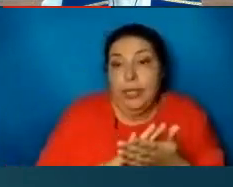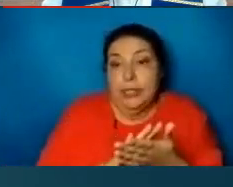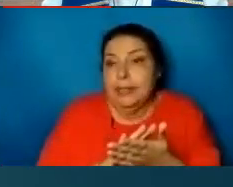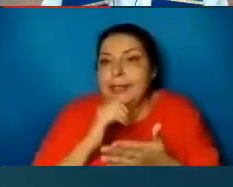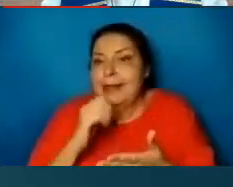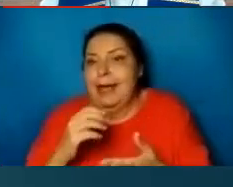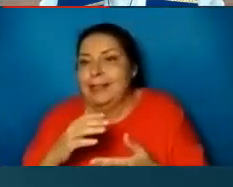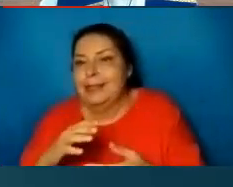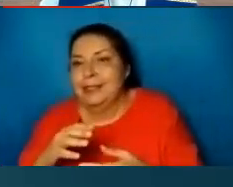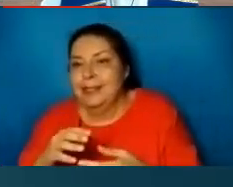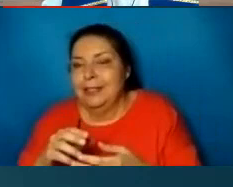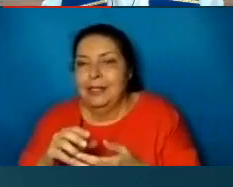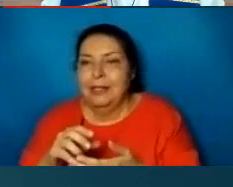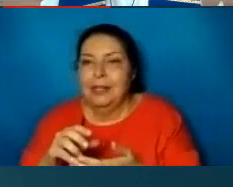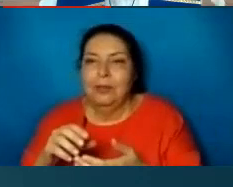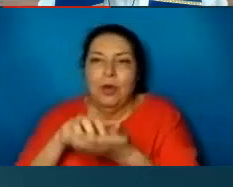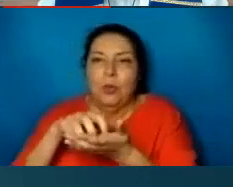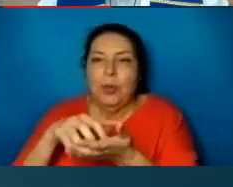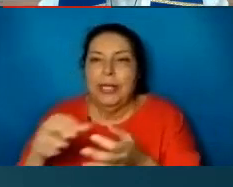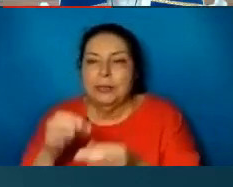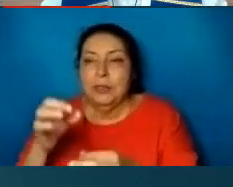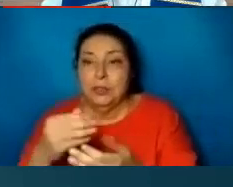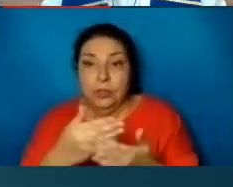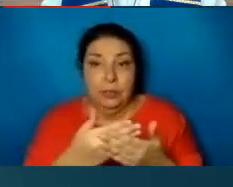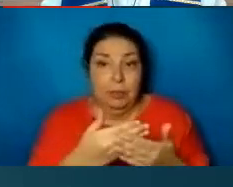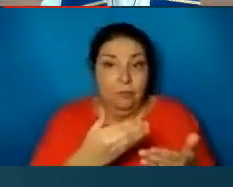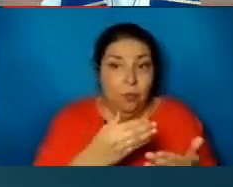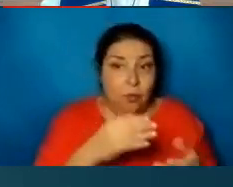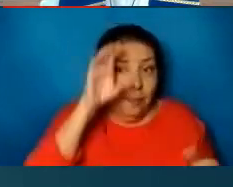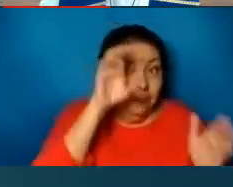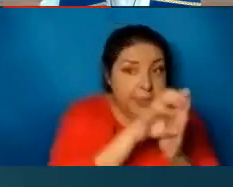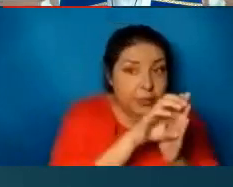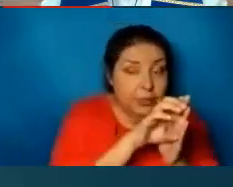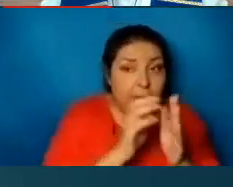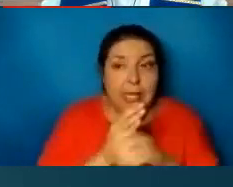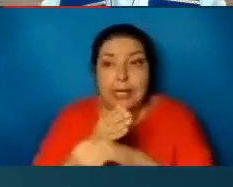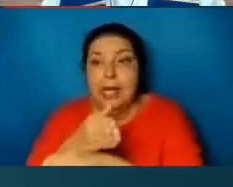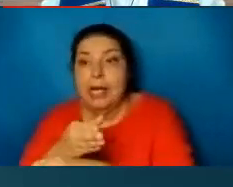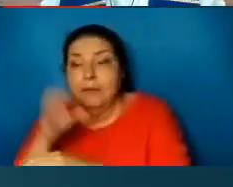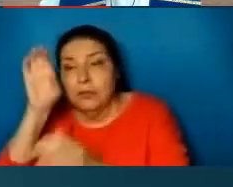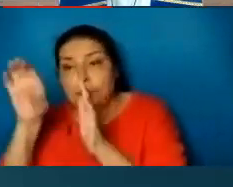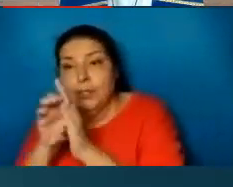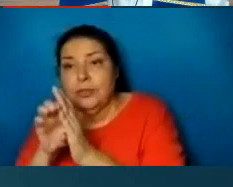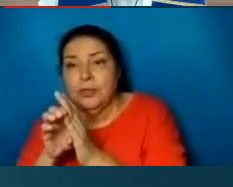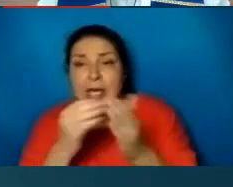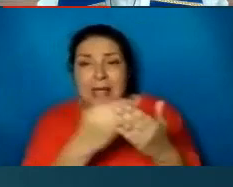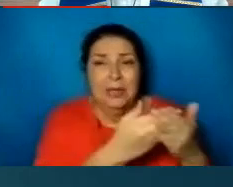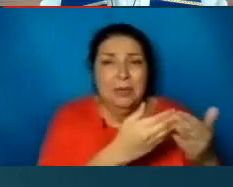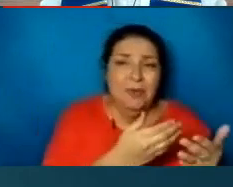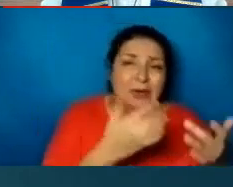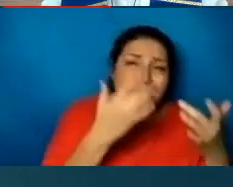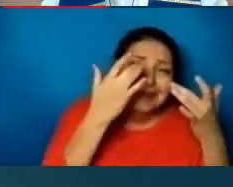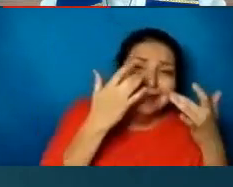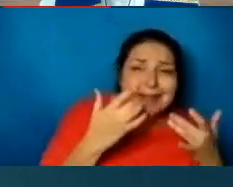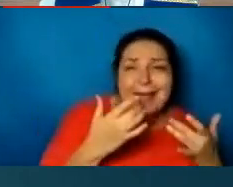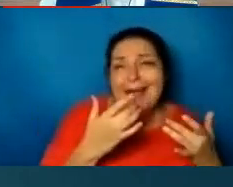So there's a before picture and an after picture. The before picture is rather sad and drabby